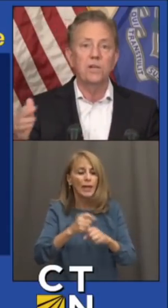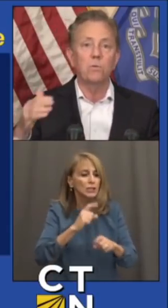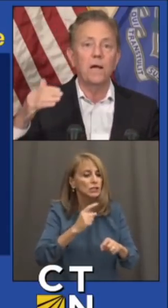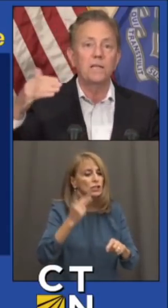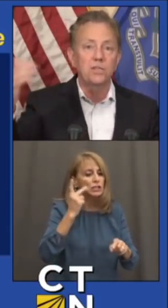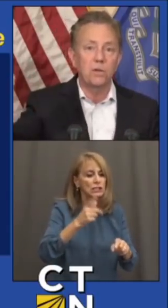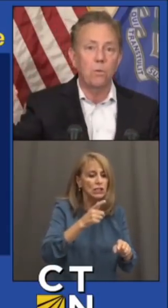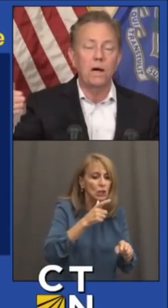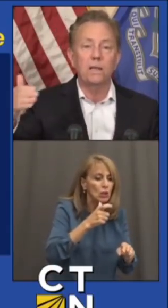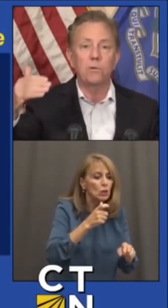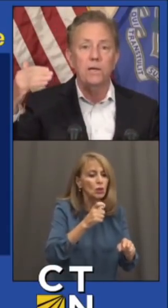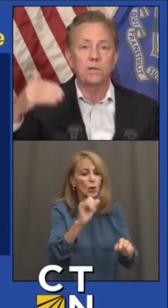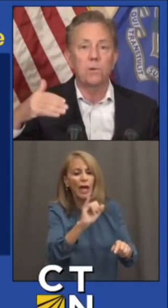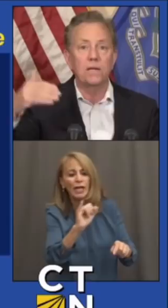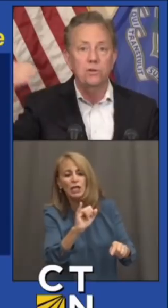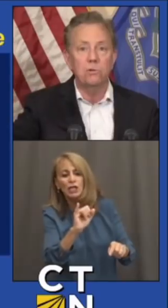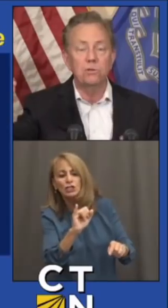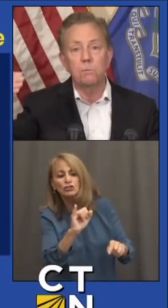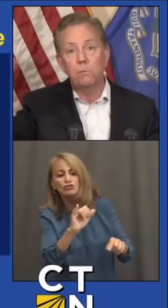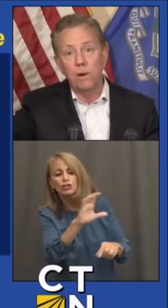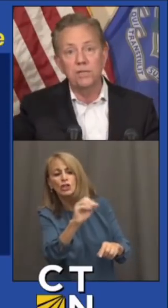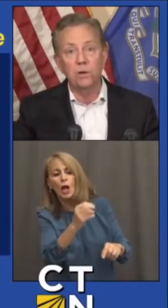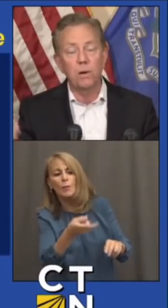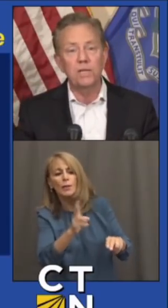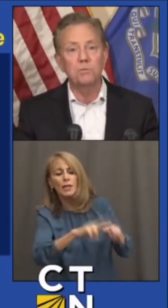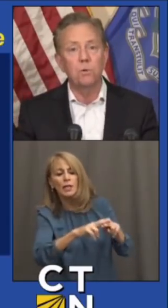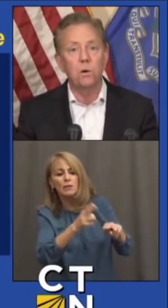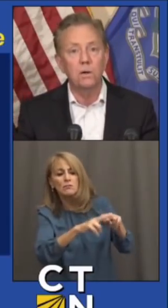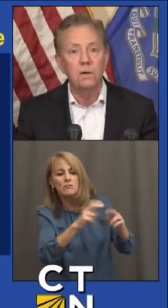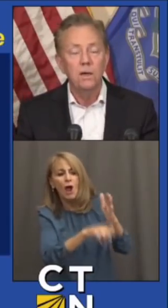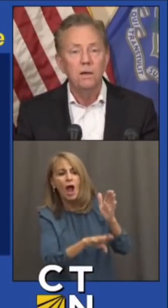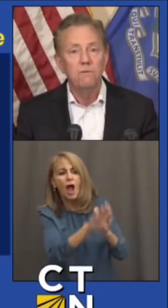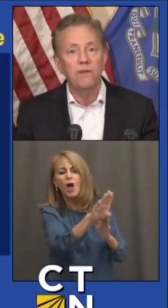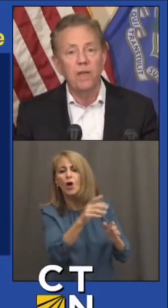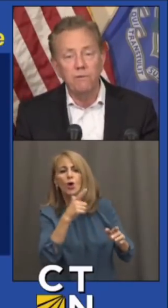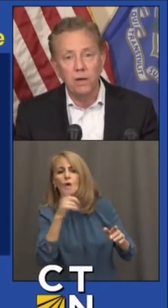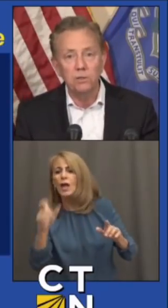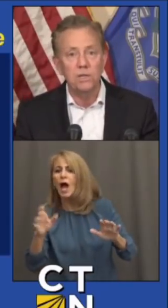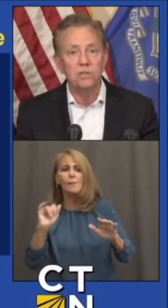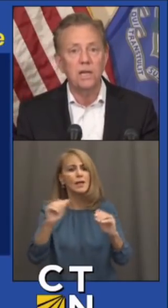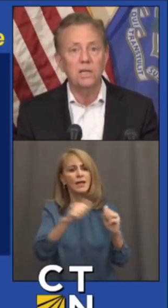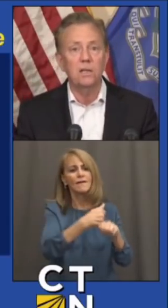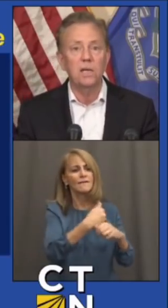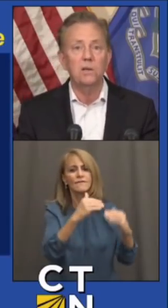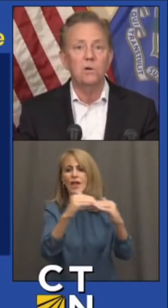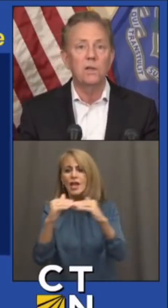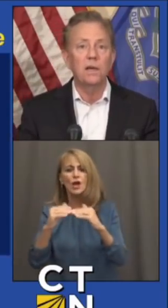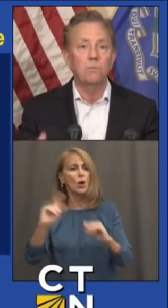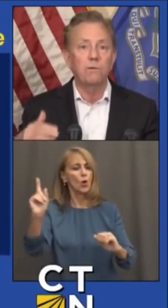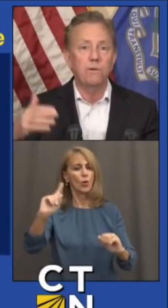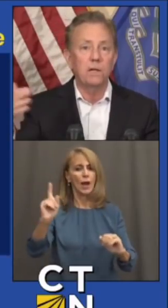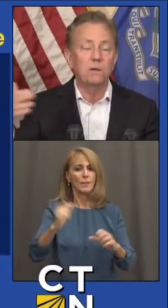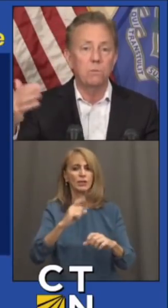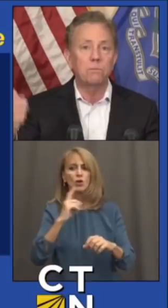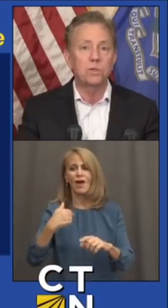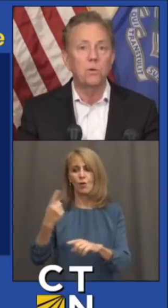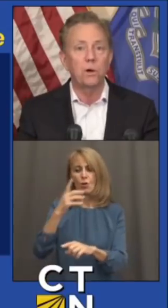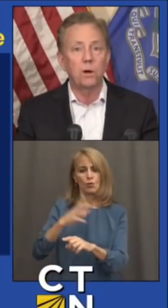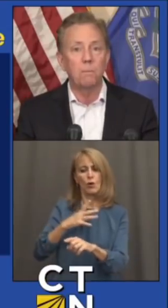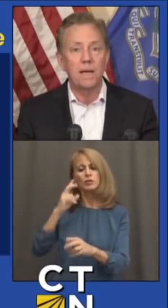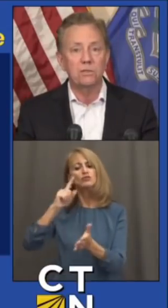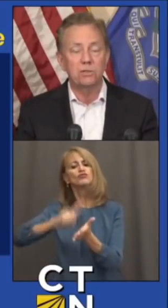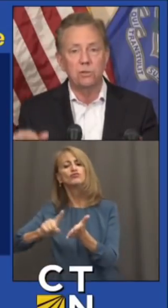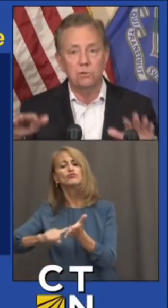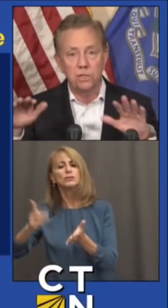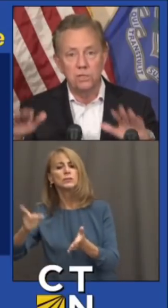who's raising rates, why they're raising rates, who's raising rates more. Vicki Veltri's taking the lead on that. We followed what was